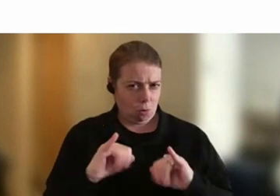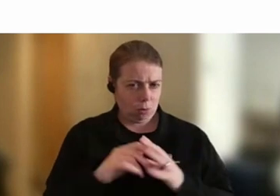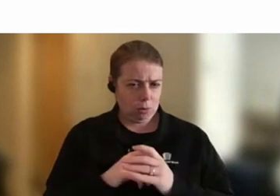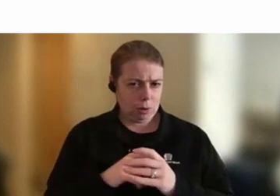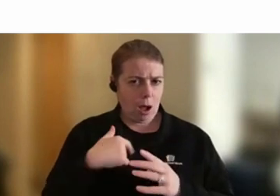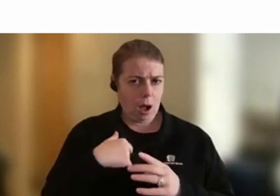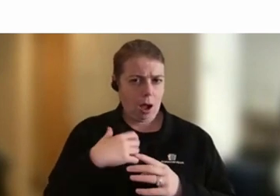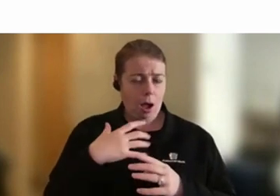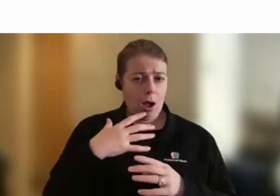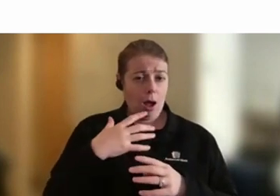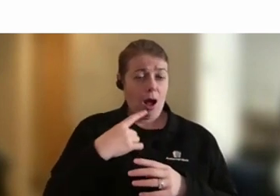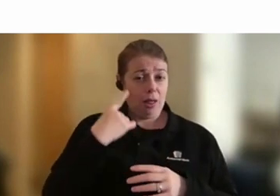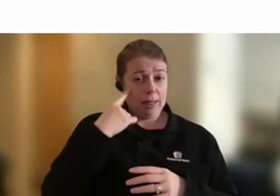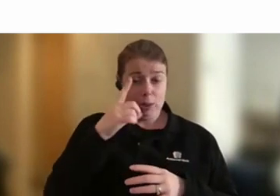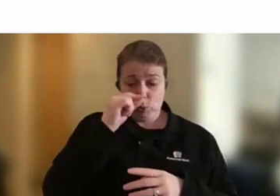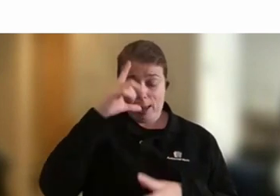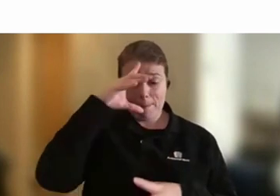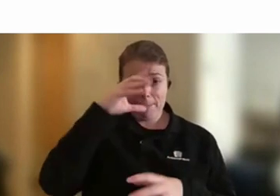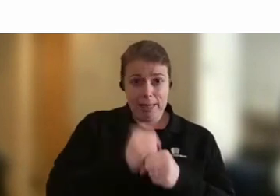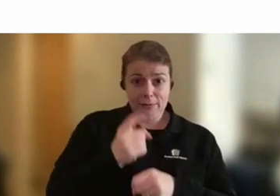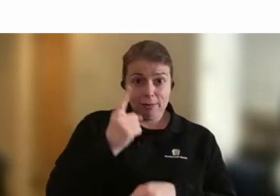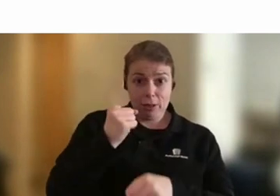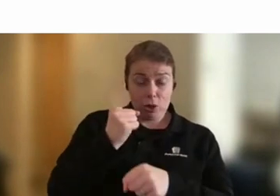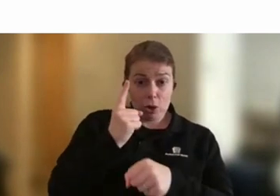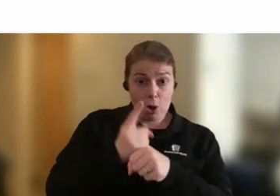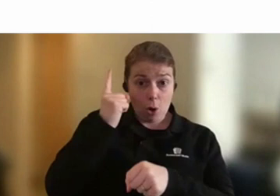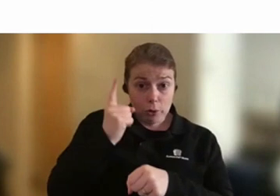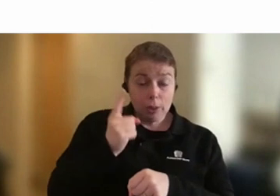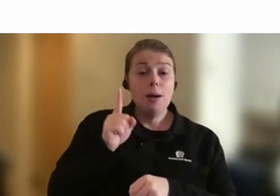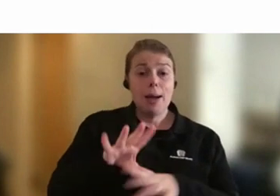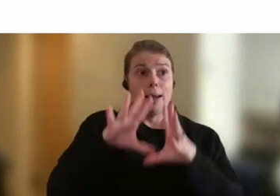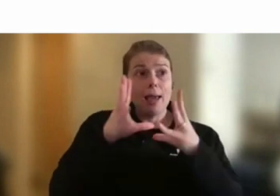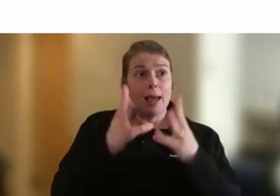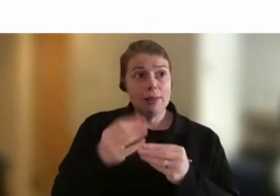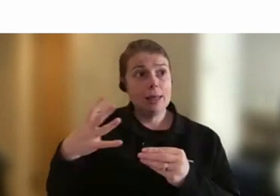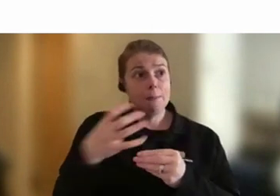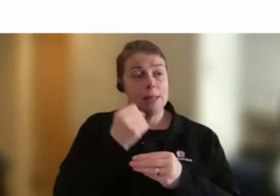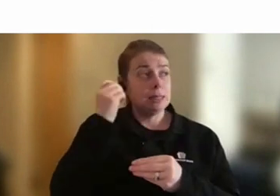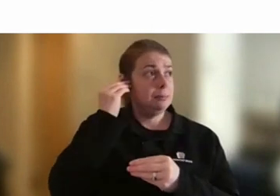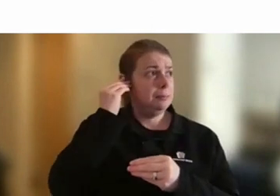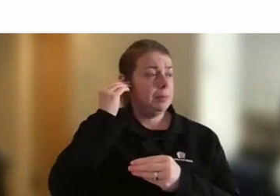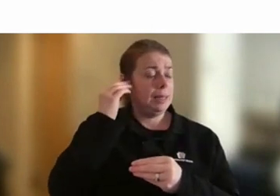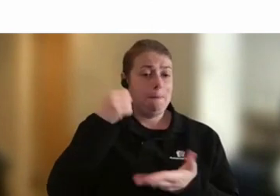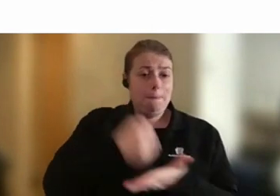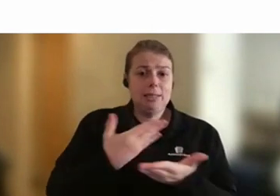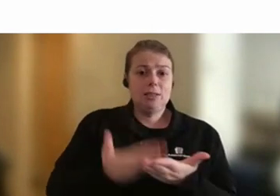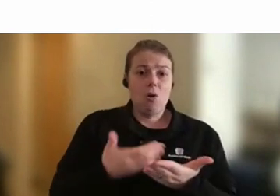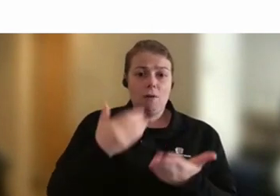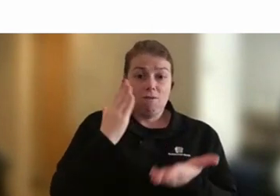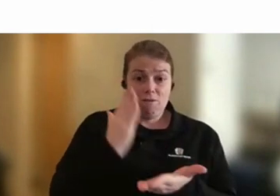everything else has to be based on the facts and evidence. So it's not kind of whether I believe it's being implemented.